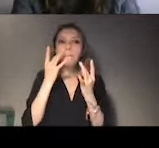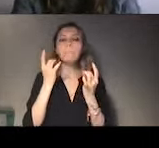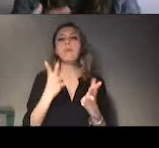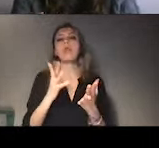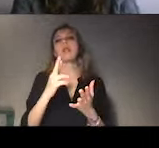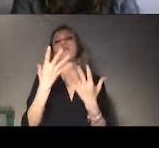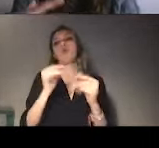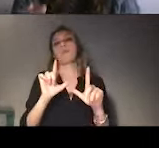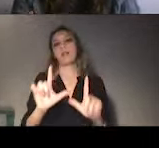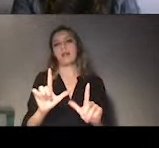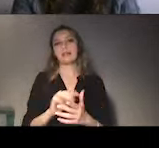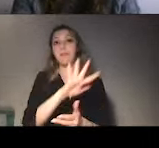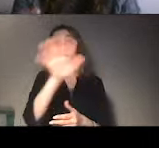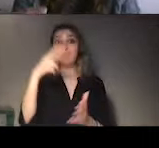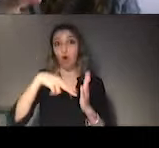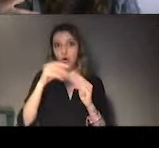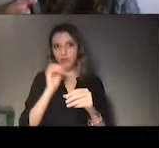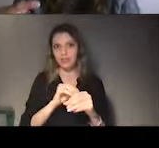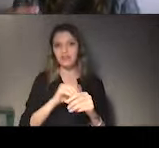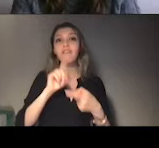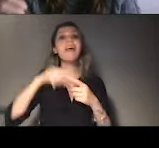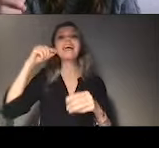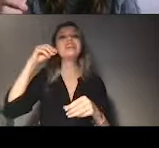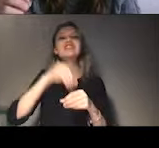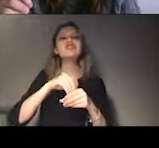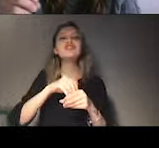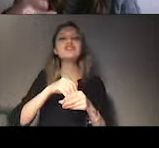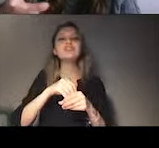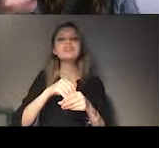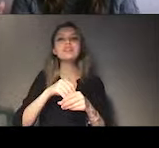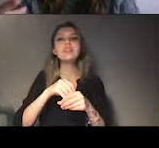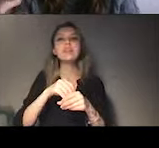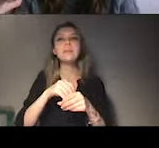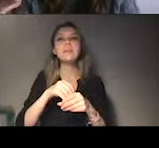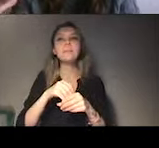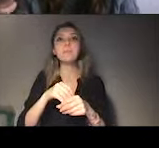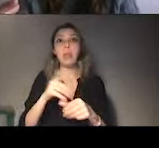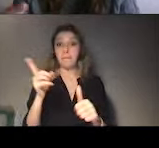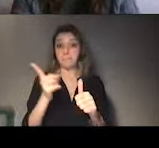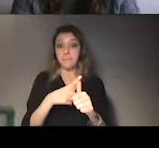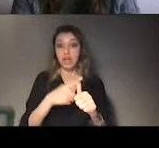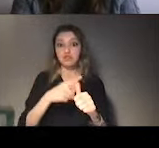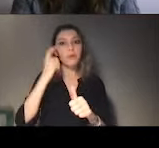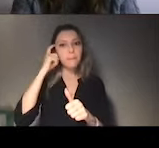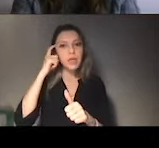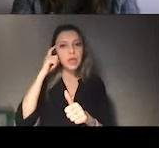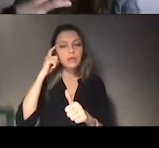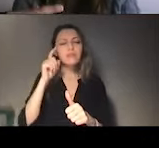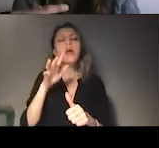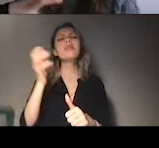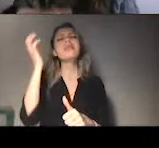have first-hand information. So that's why I spent some time at the beginning in